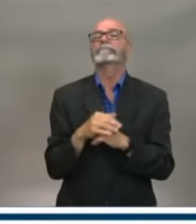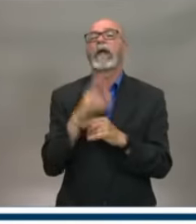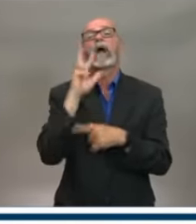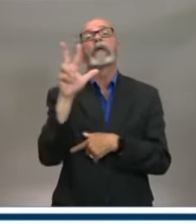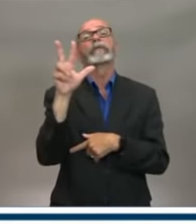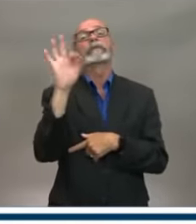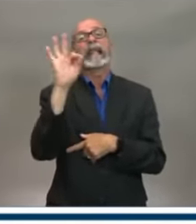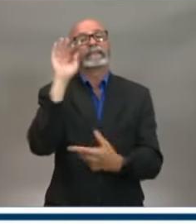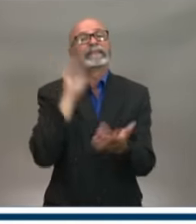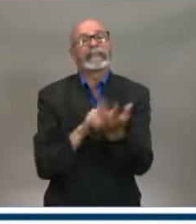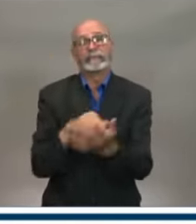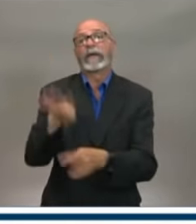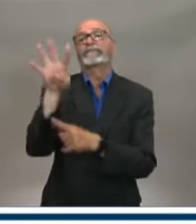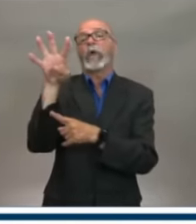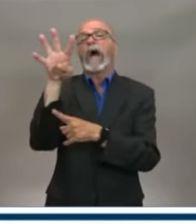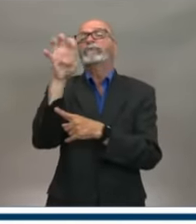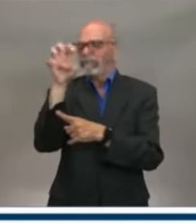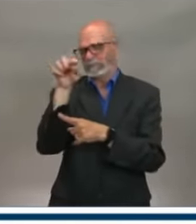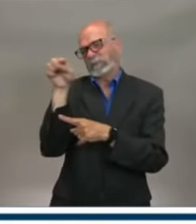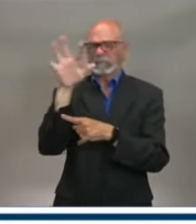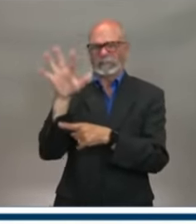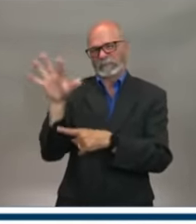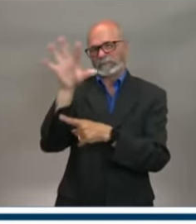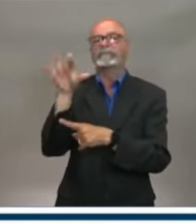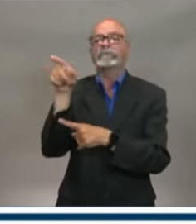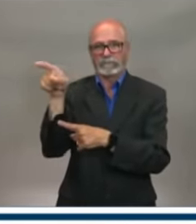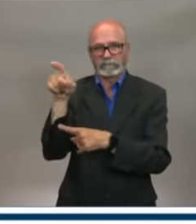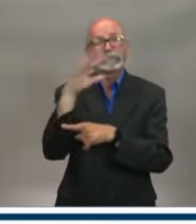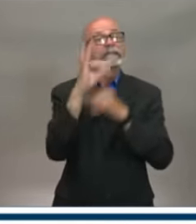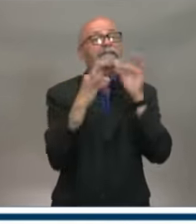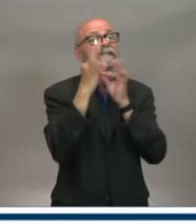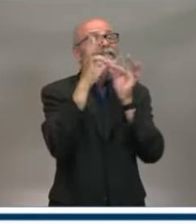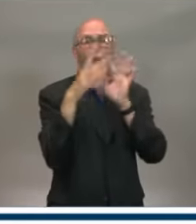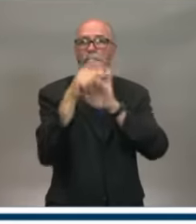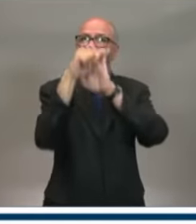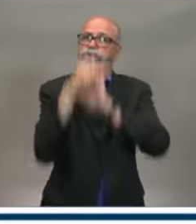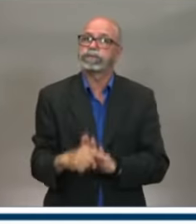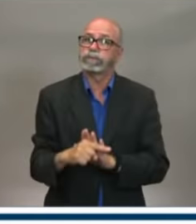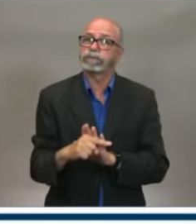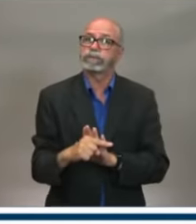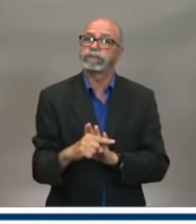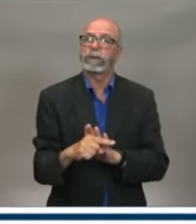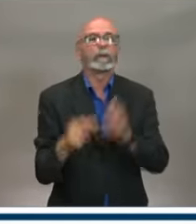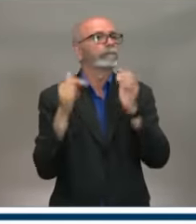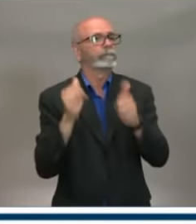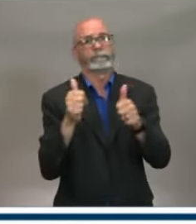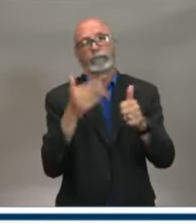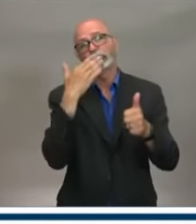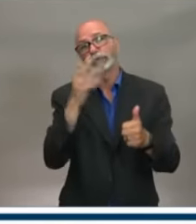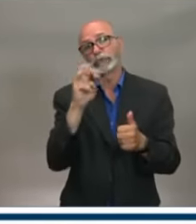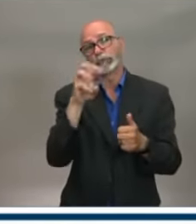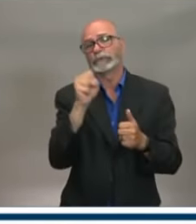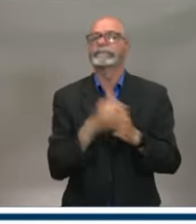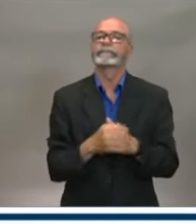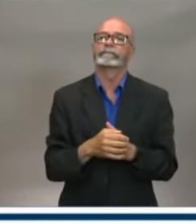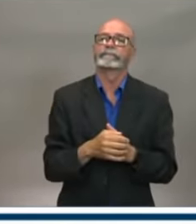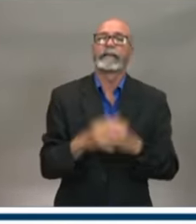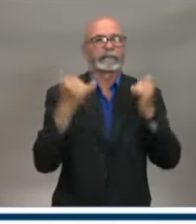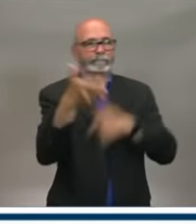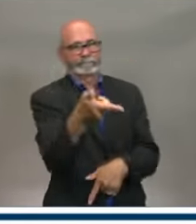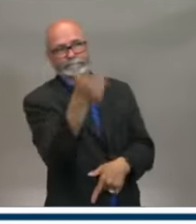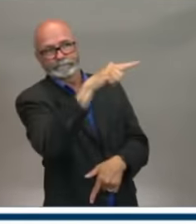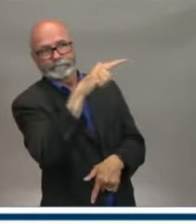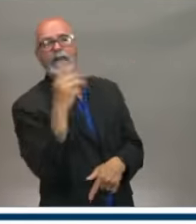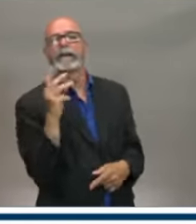COVID-19 in Nova Scotia and have received negative results. Back to you, Premier. Thank you, Dr. Strang. And I'm